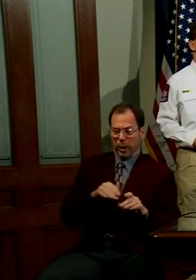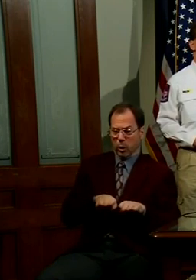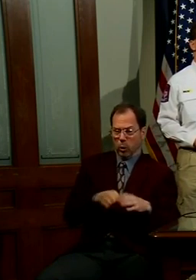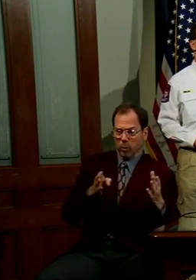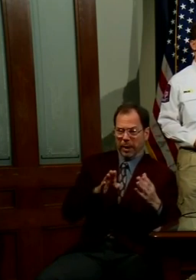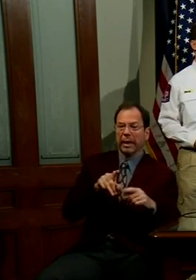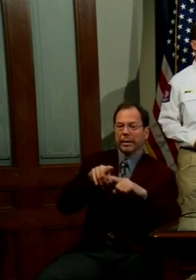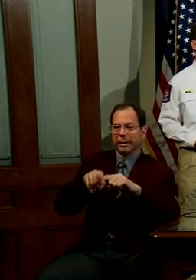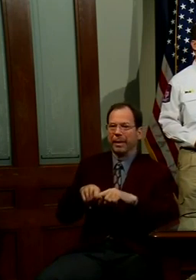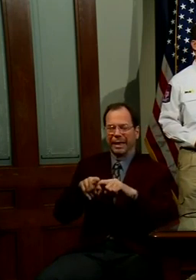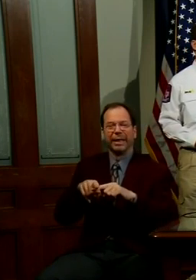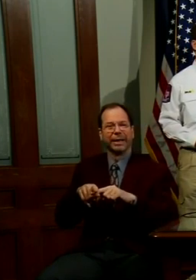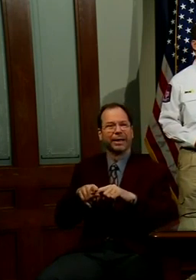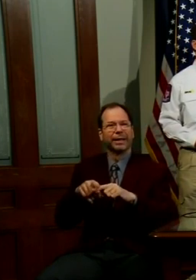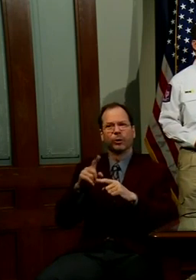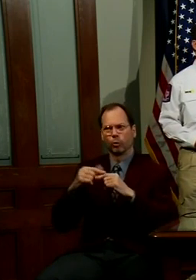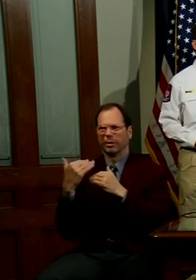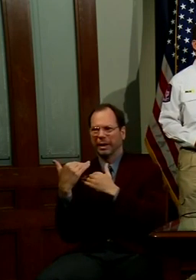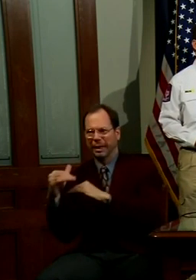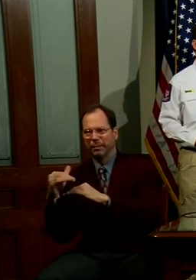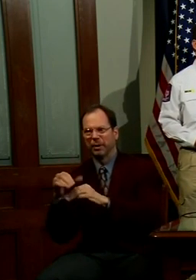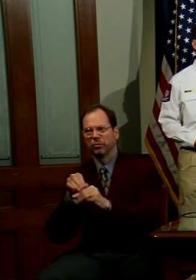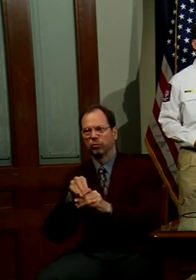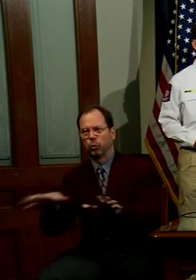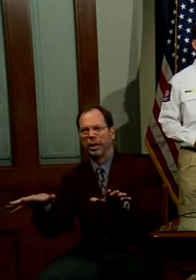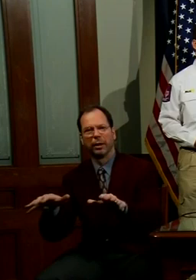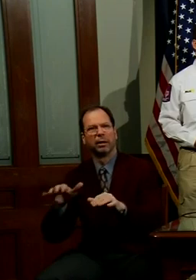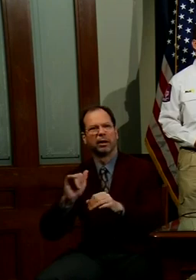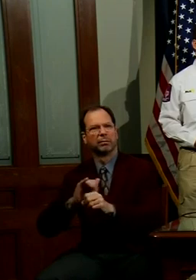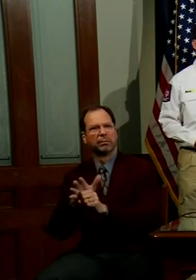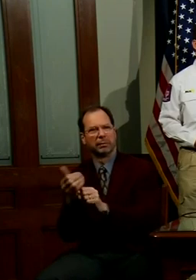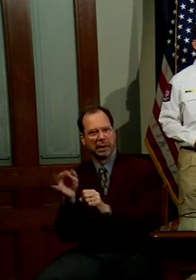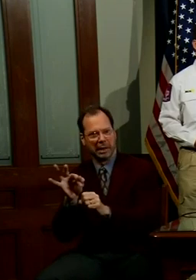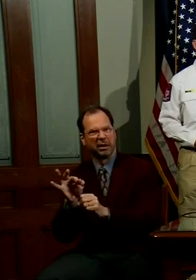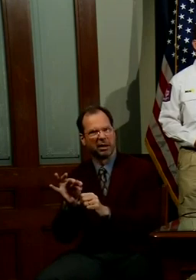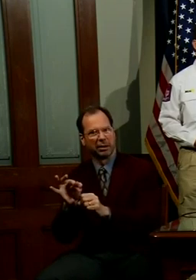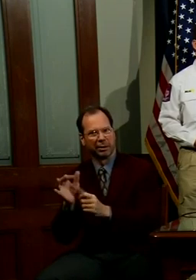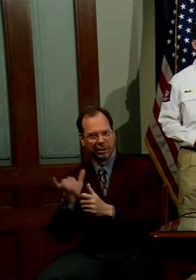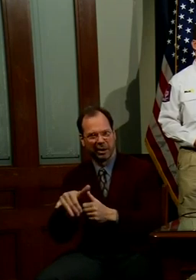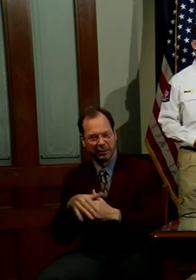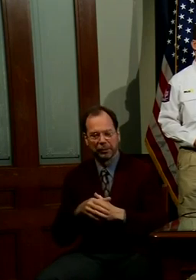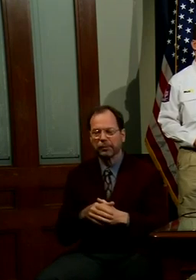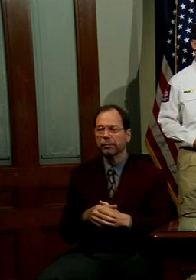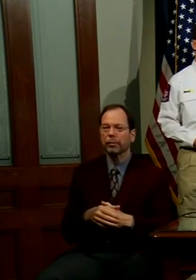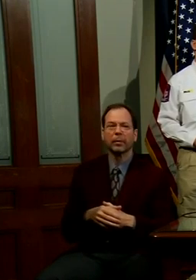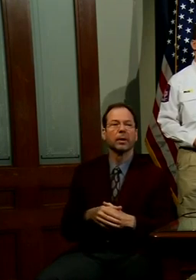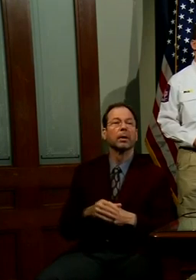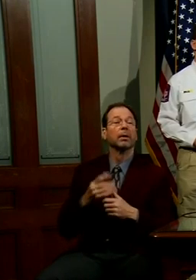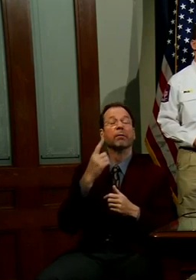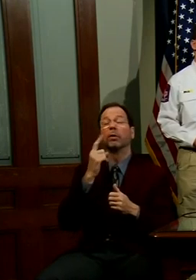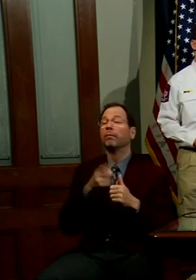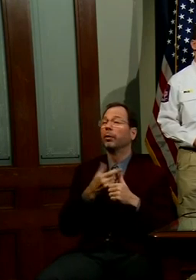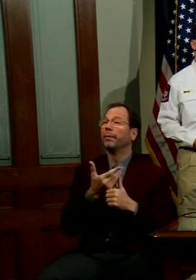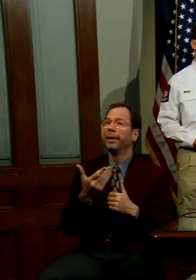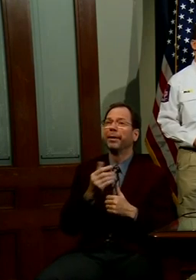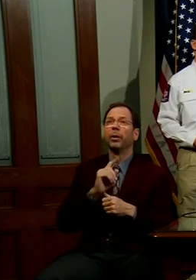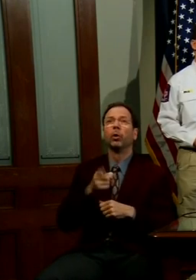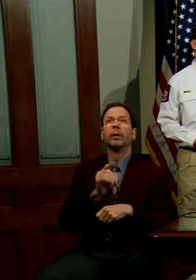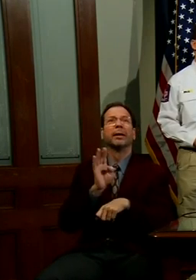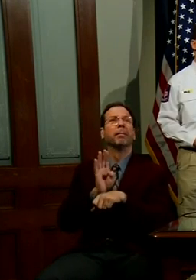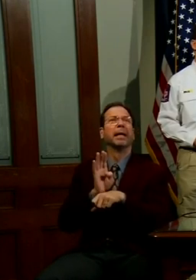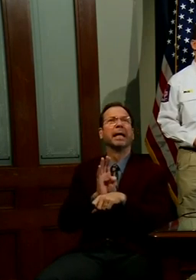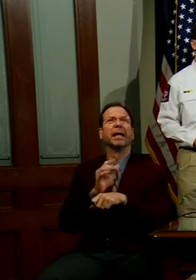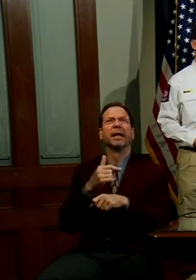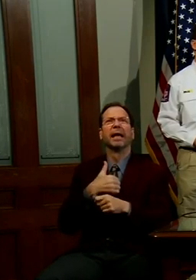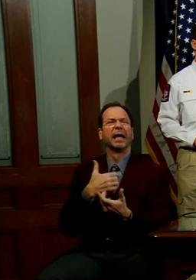our ability to continue to contain the spread of COVID-19, for one, only businesses that will have